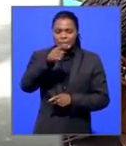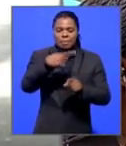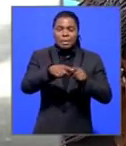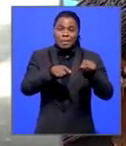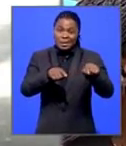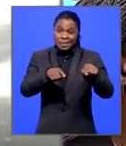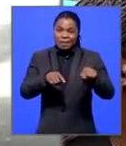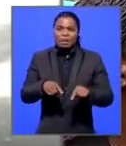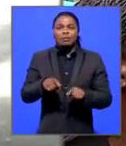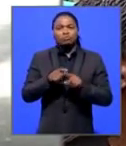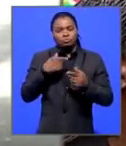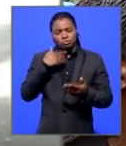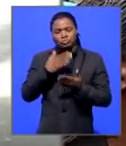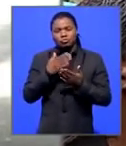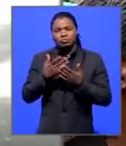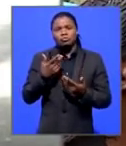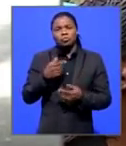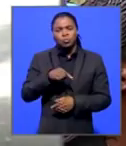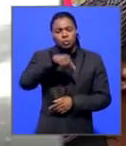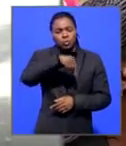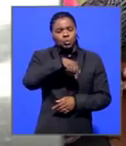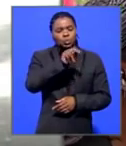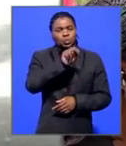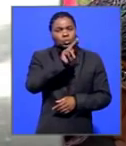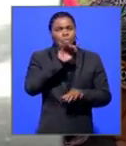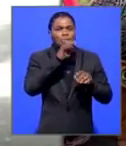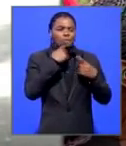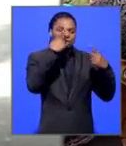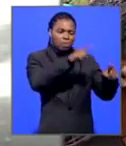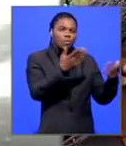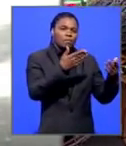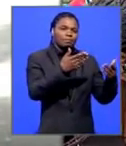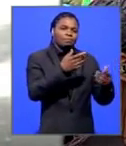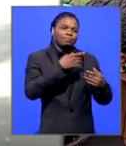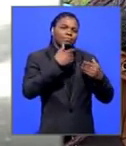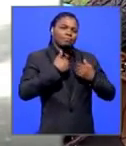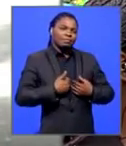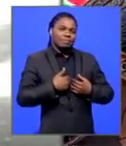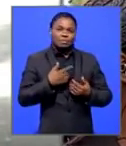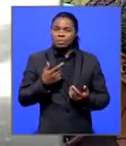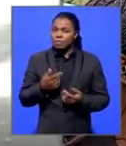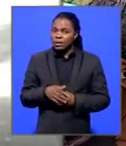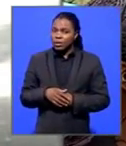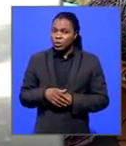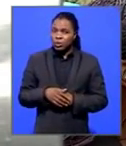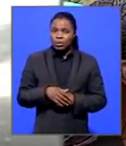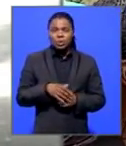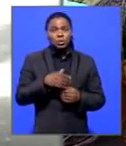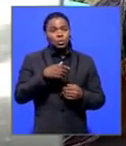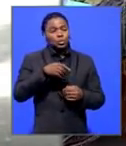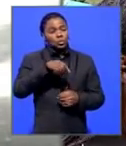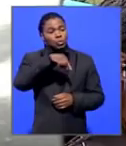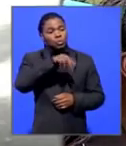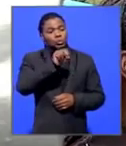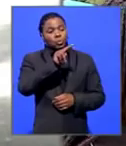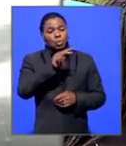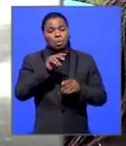But of course, all roads leads to to Kunu on Sunday and any soccer representatives at Kunu? I'm sure there